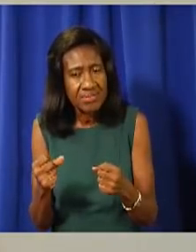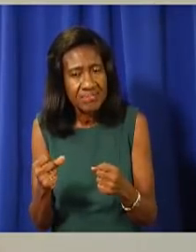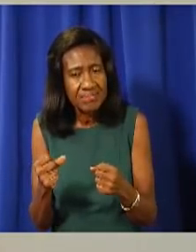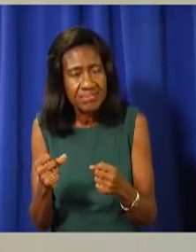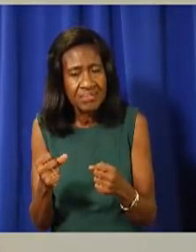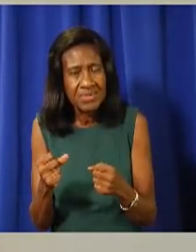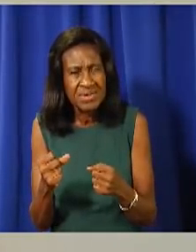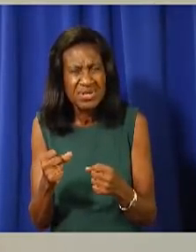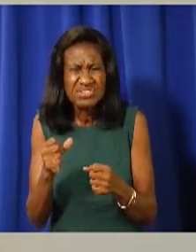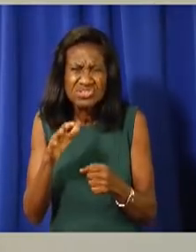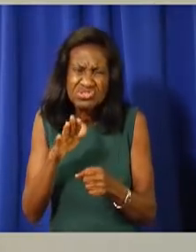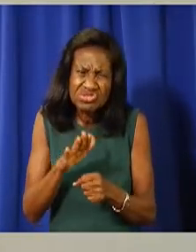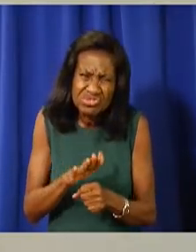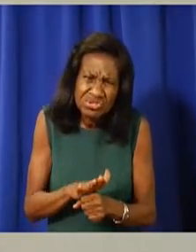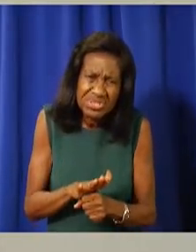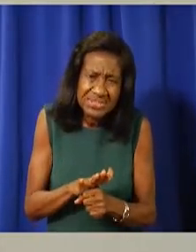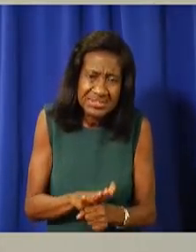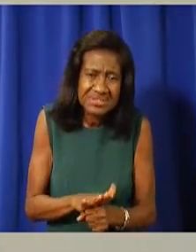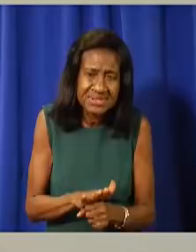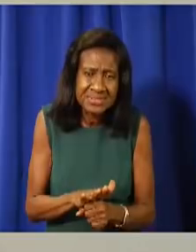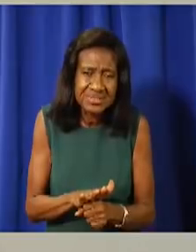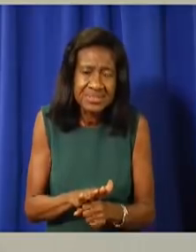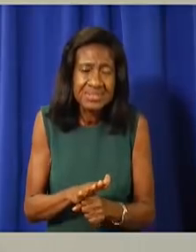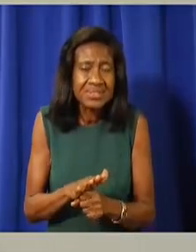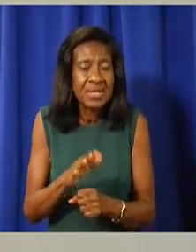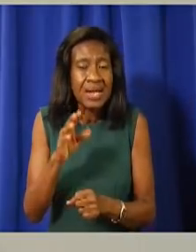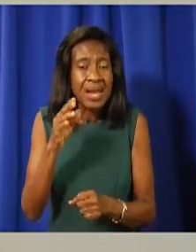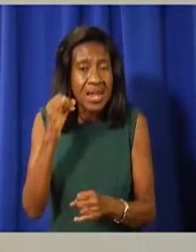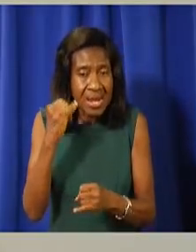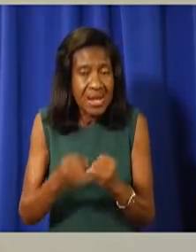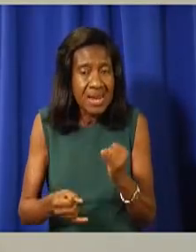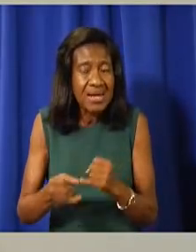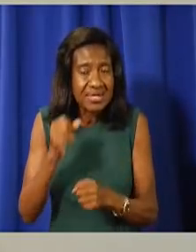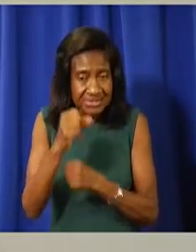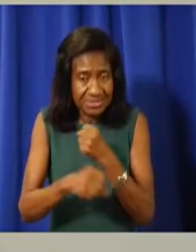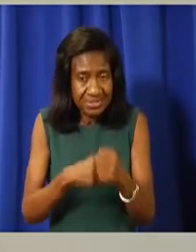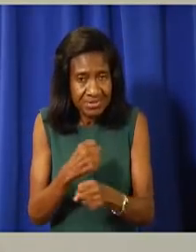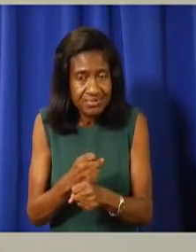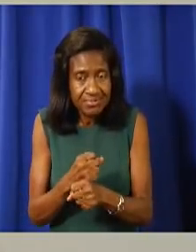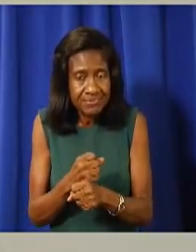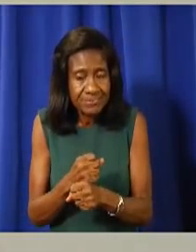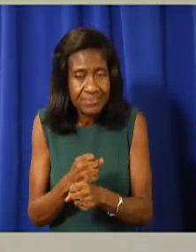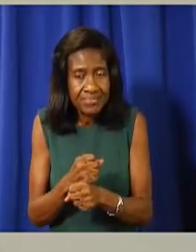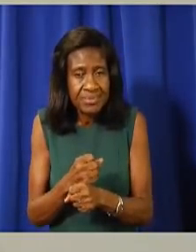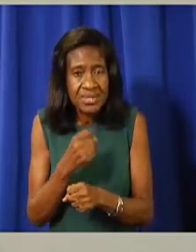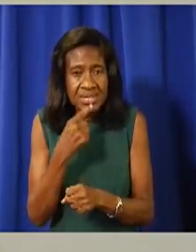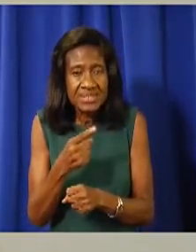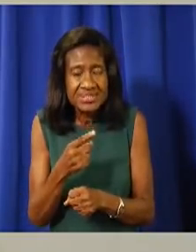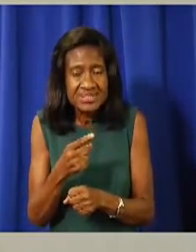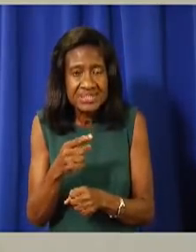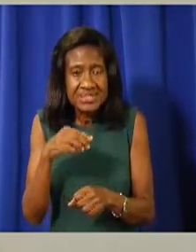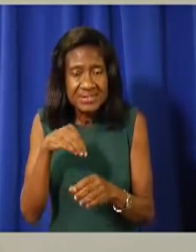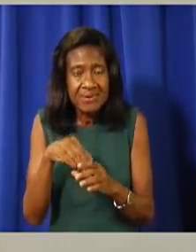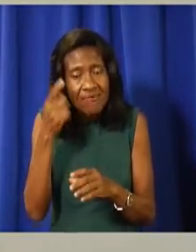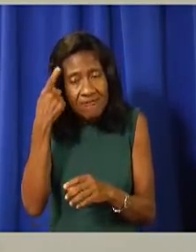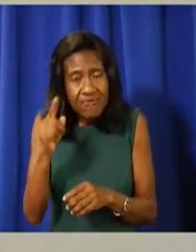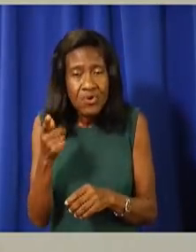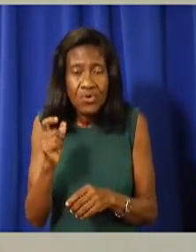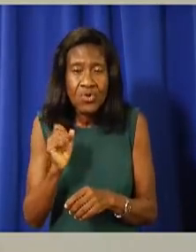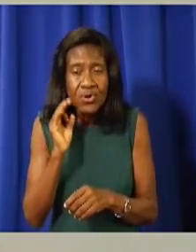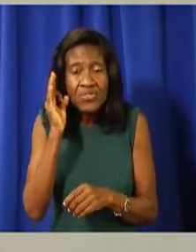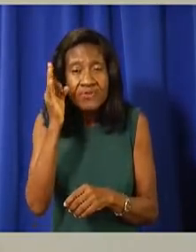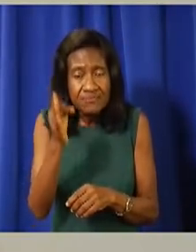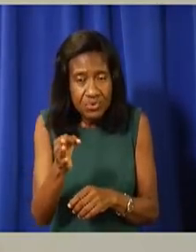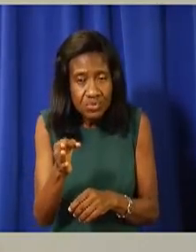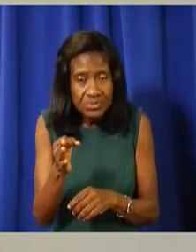stressful for all of us. And as you consider the coming weeks and months, I can understand you